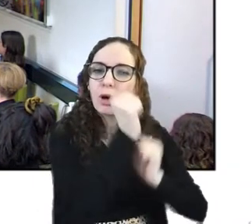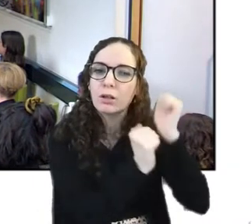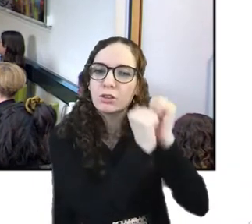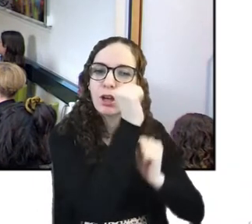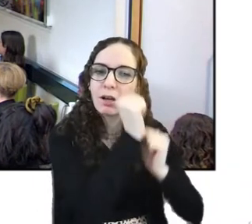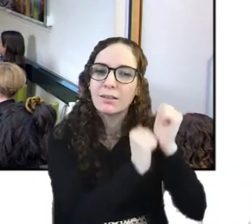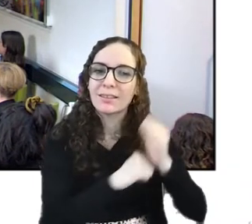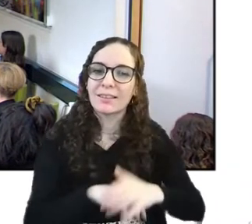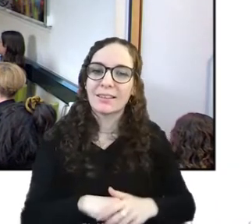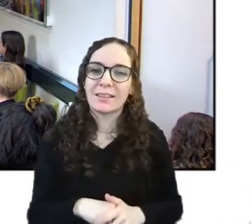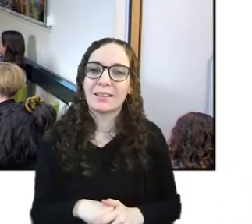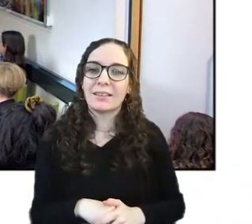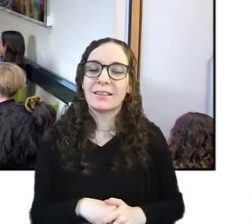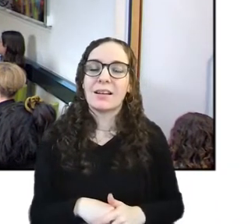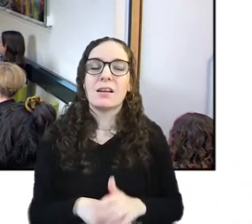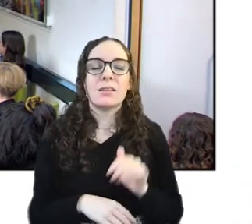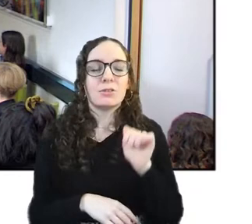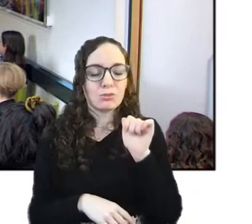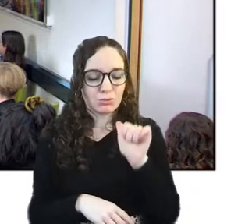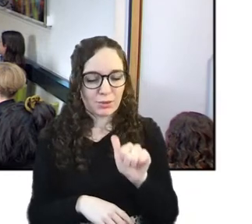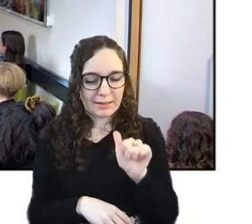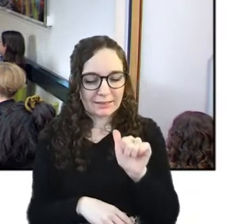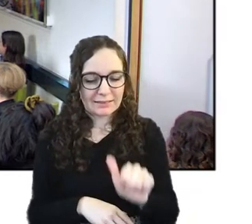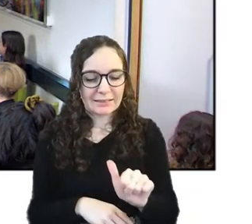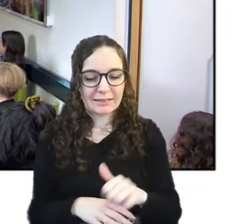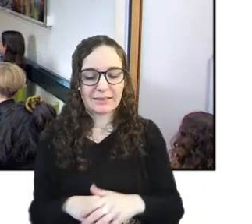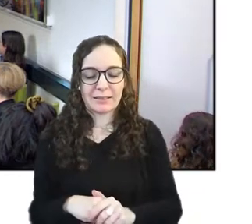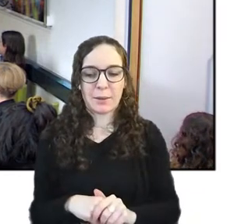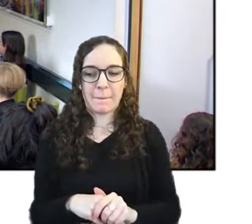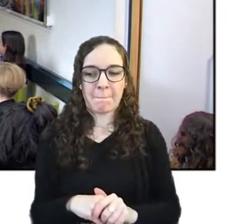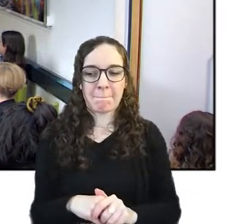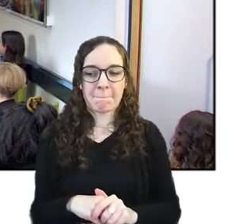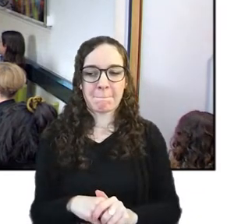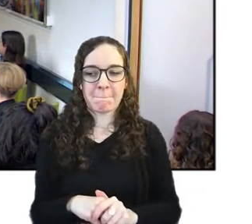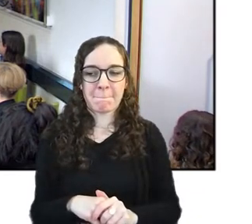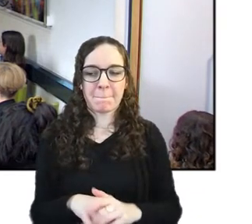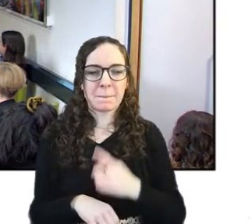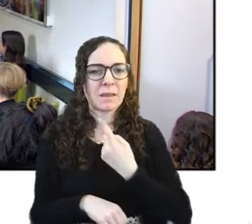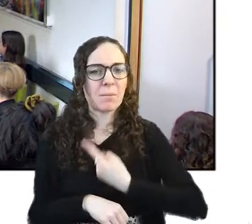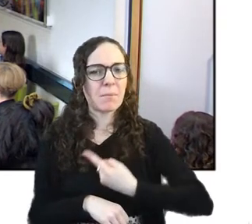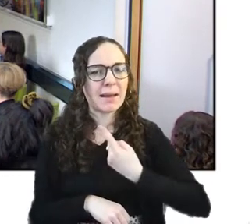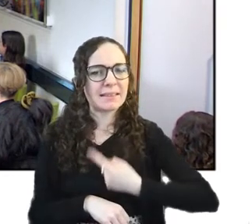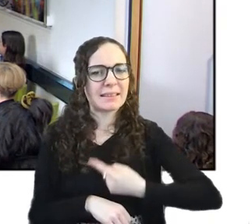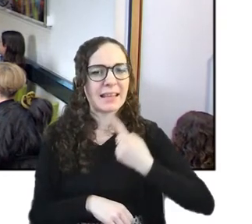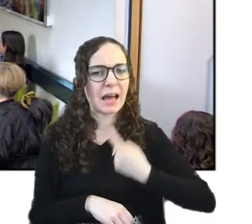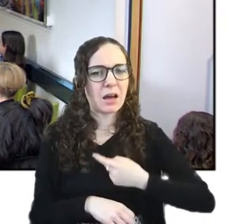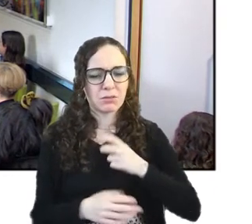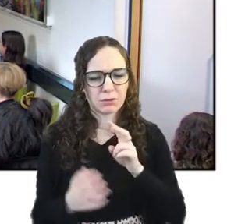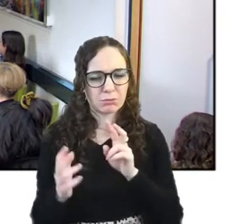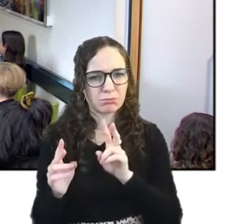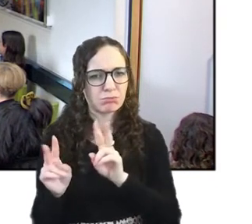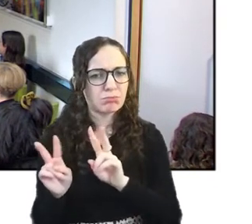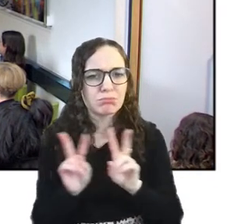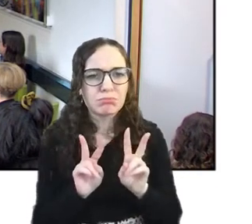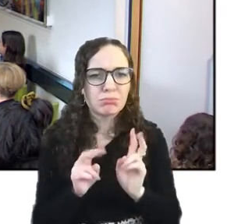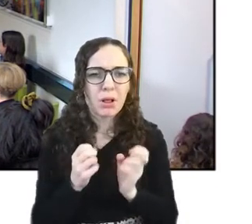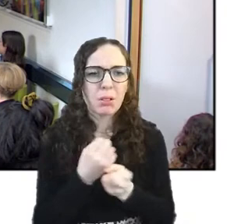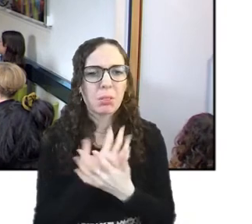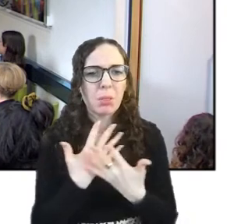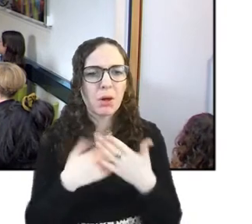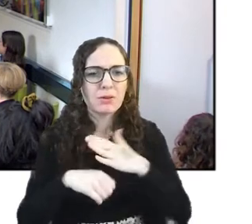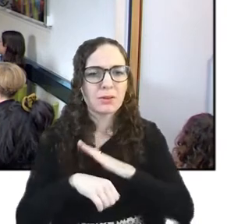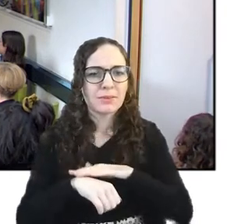i don't think it's a thing i've come across a lot in my work i think a lot of um